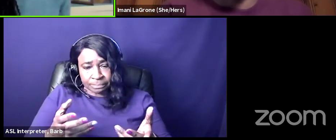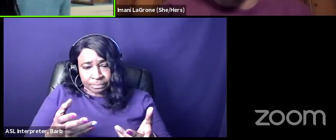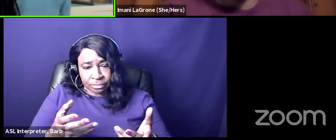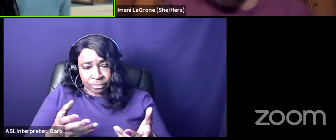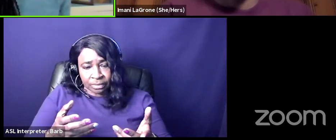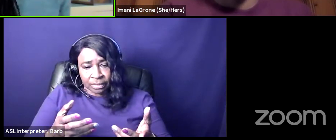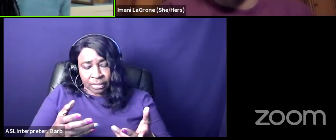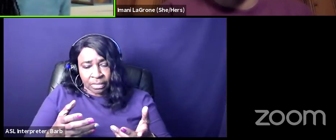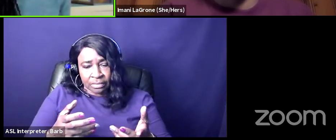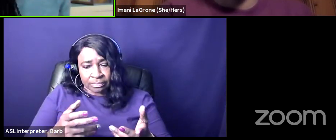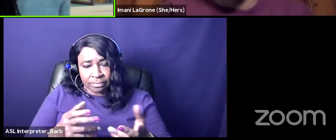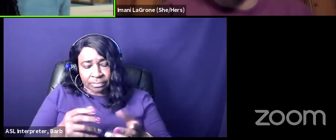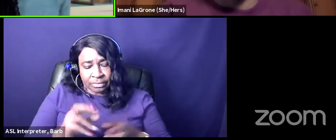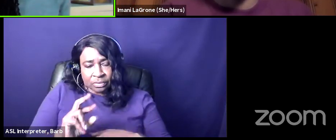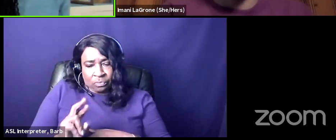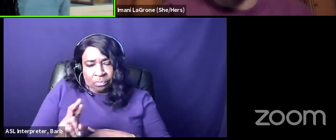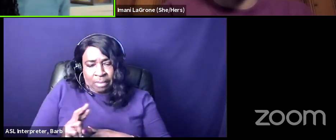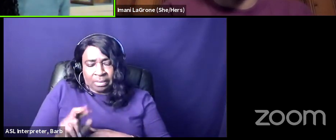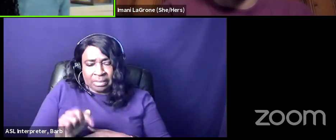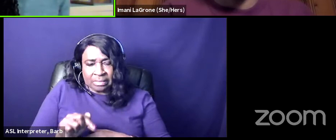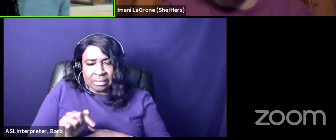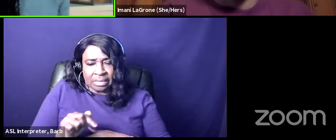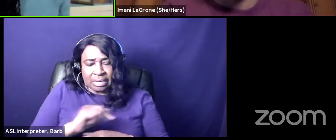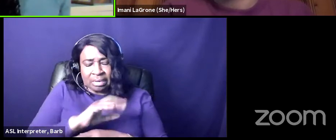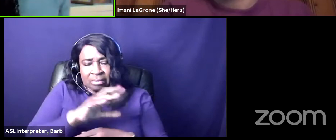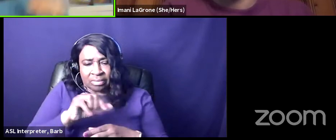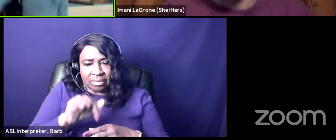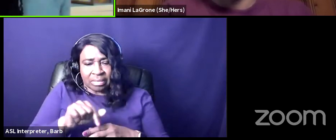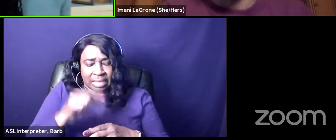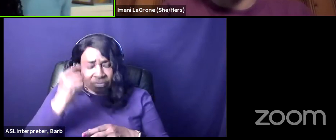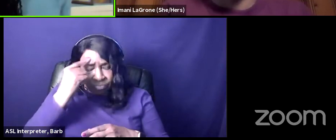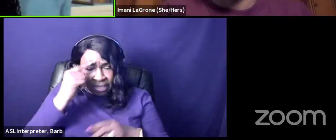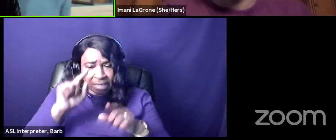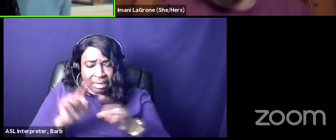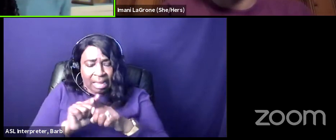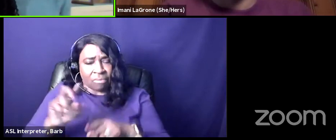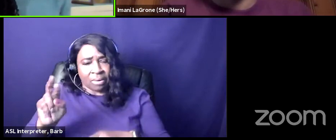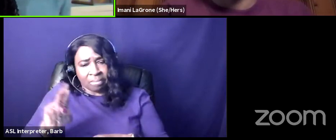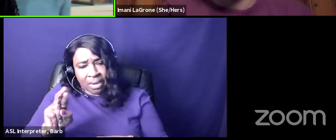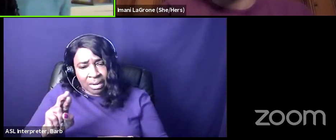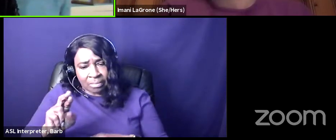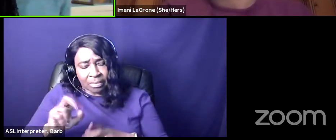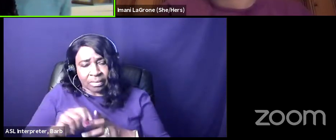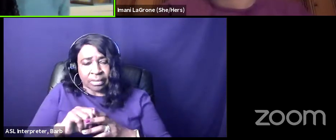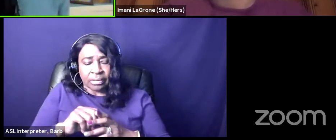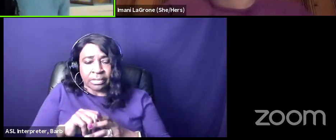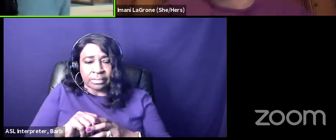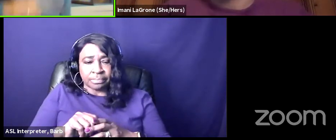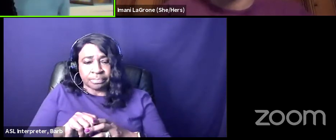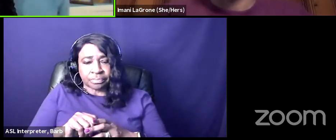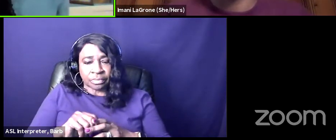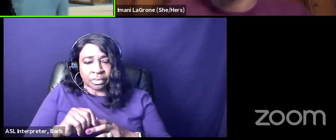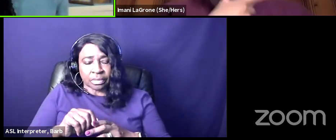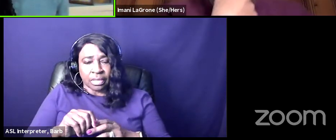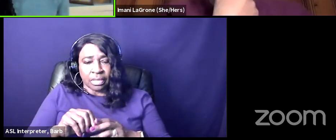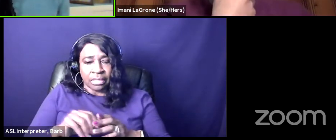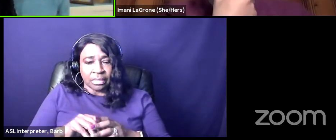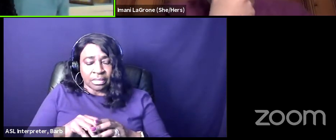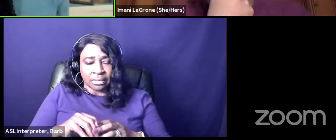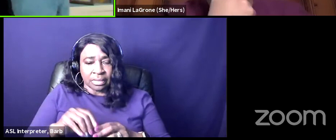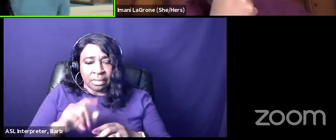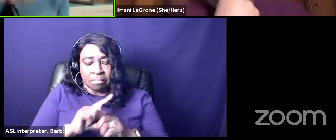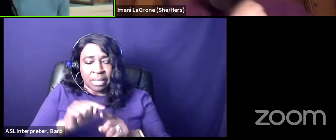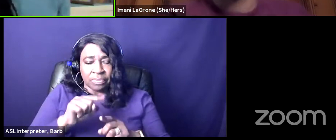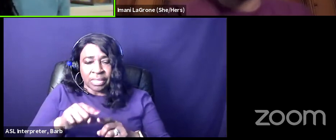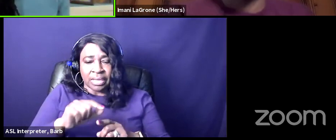conservative and homogenous in their thinking that they sort of turn into maga right they become anti-immigrant